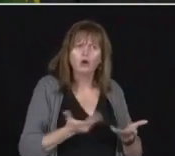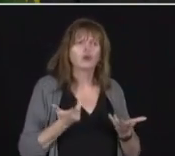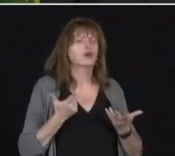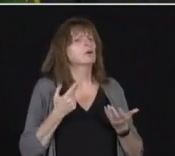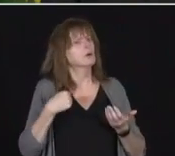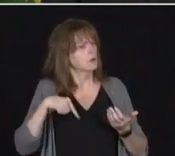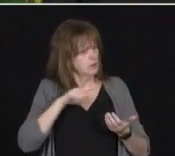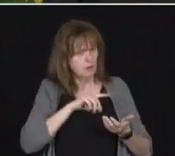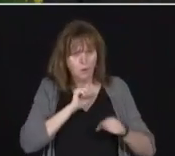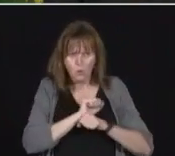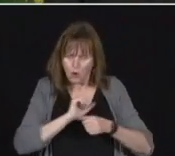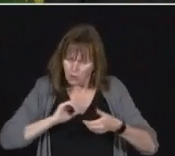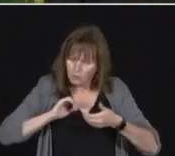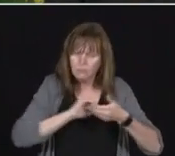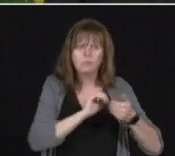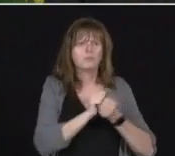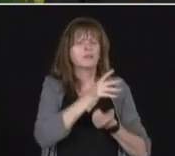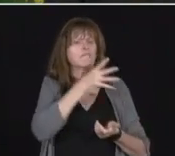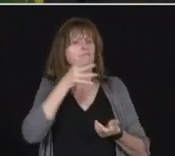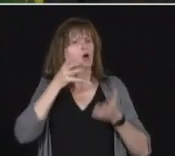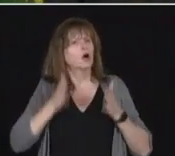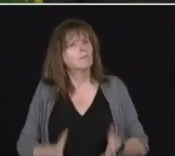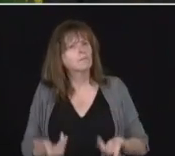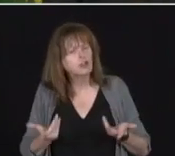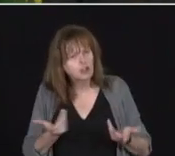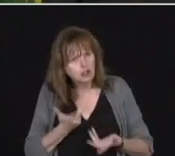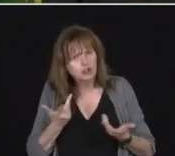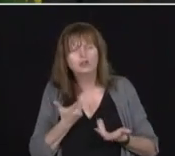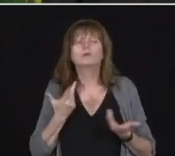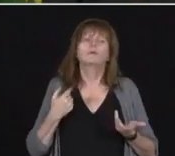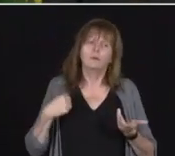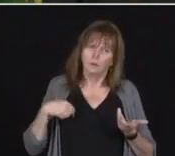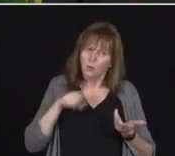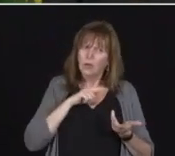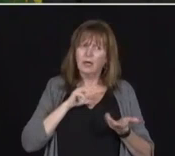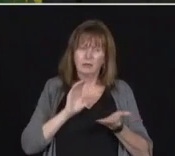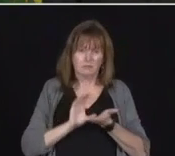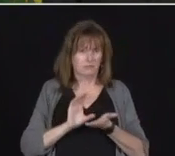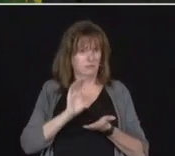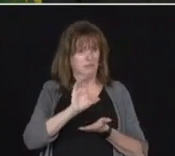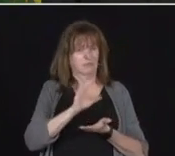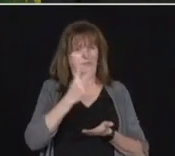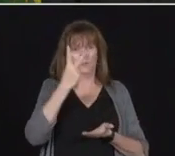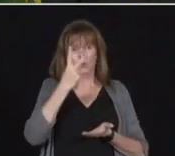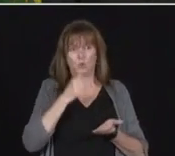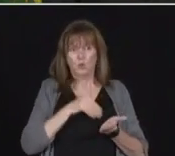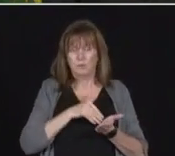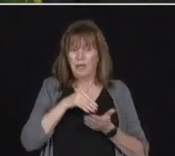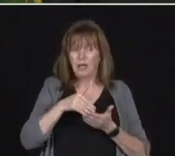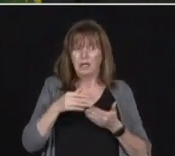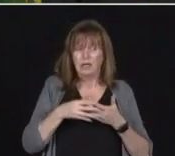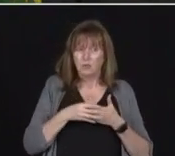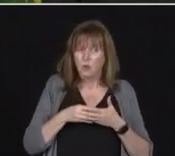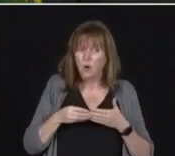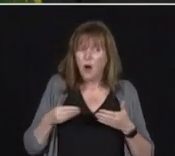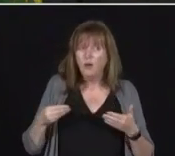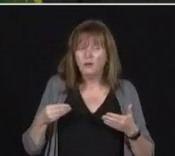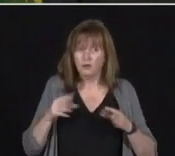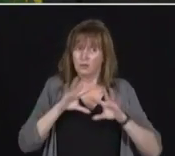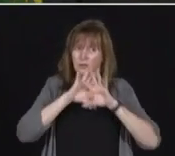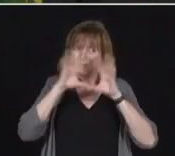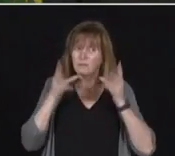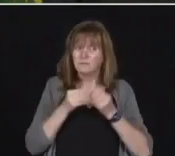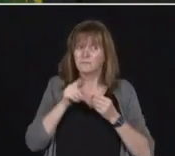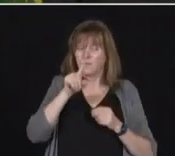farmers as well. As I mentioned earlier, Mike, that we gave them over $2 million. We've had 137 inspections already with 34